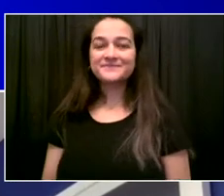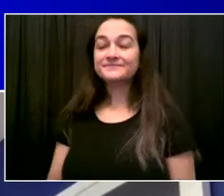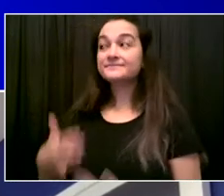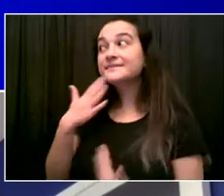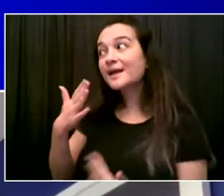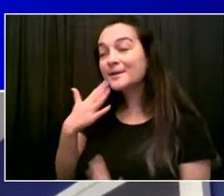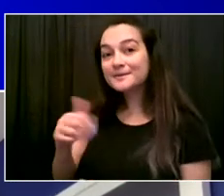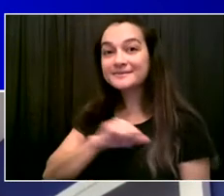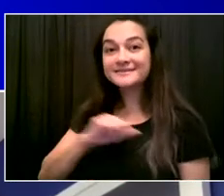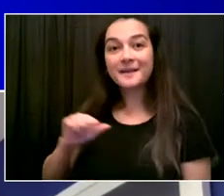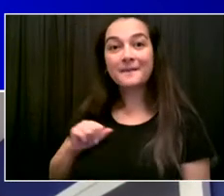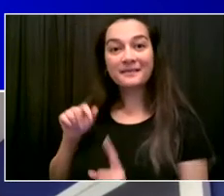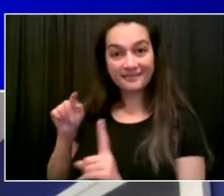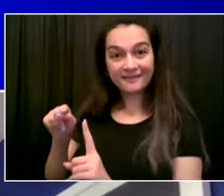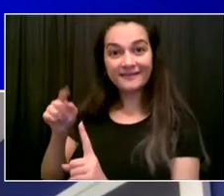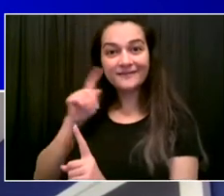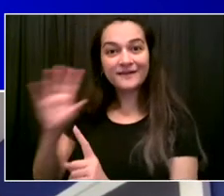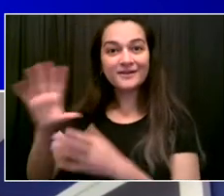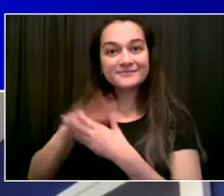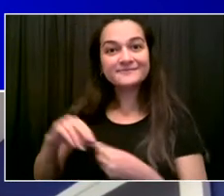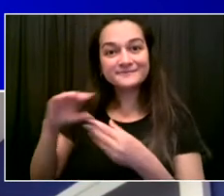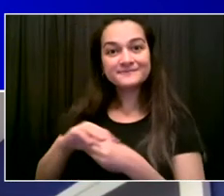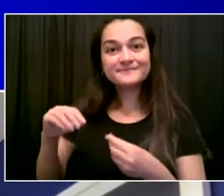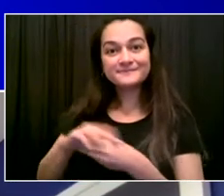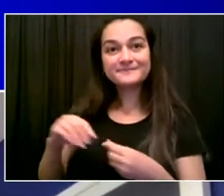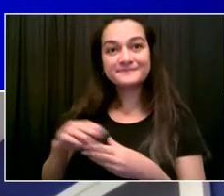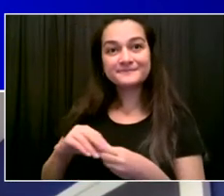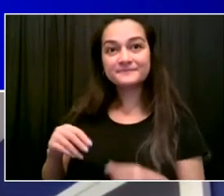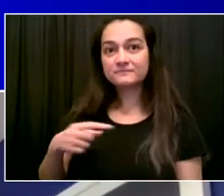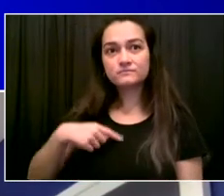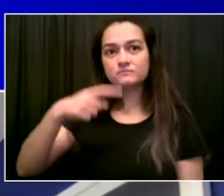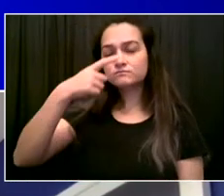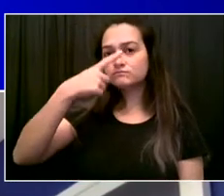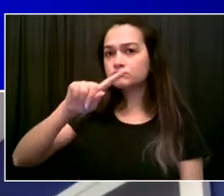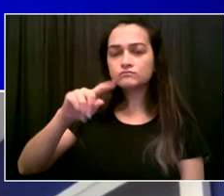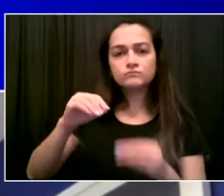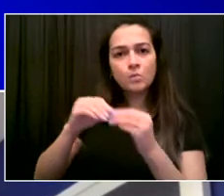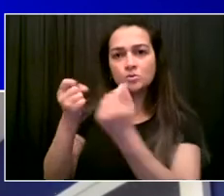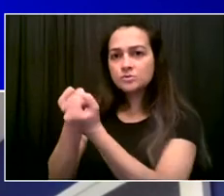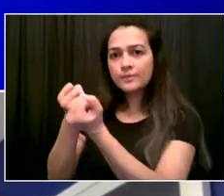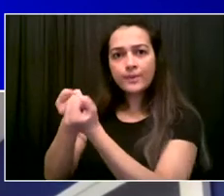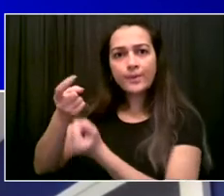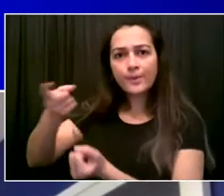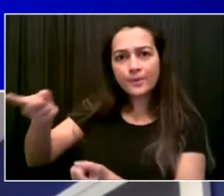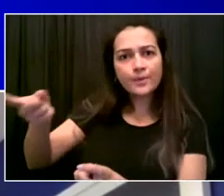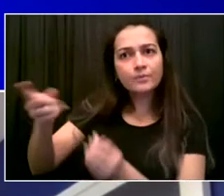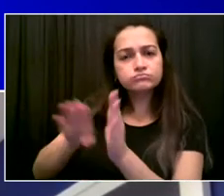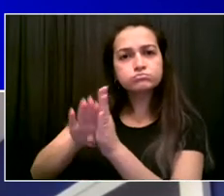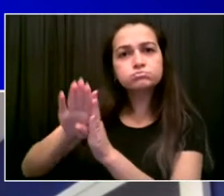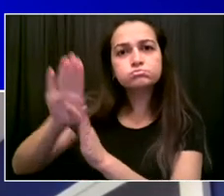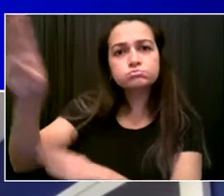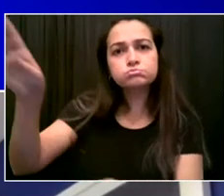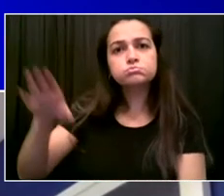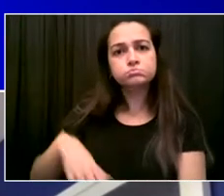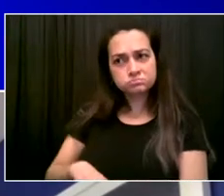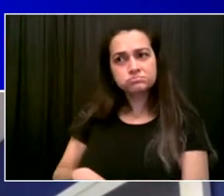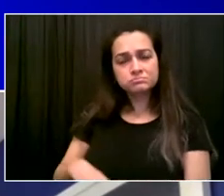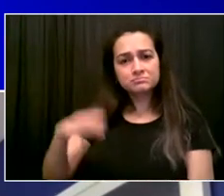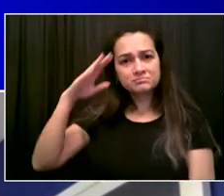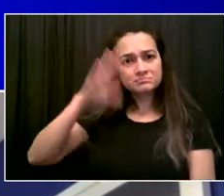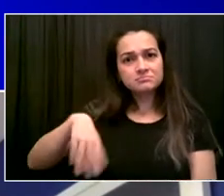Bautista, and her team will follow up with you today. Today. And thank you. That's amazing that just with one pop-up you reached